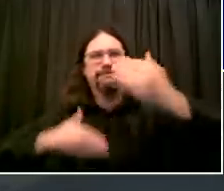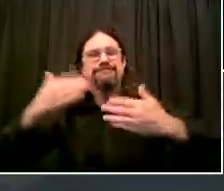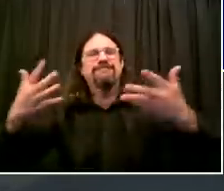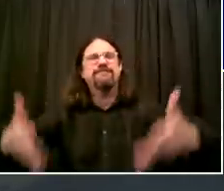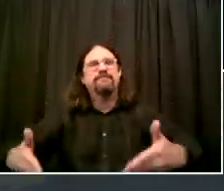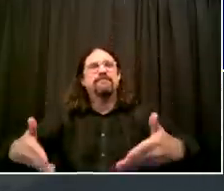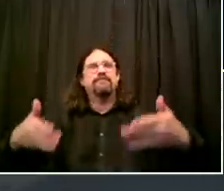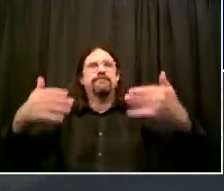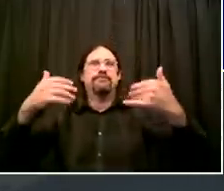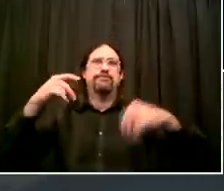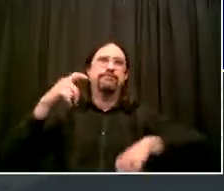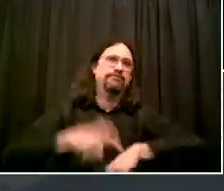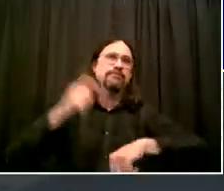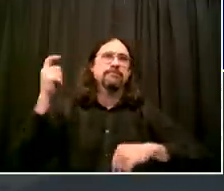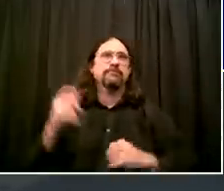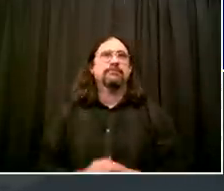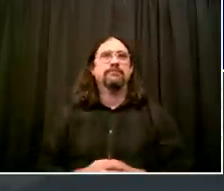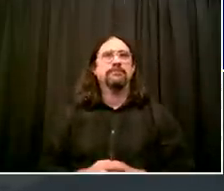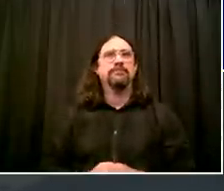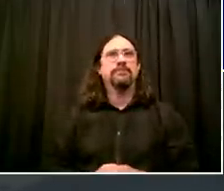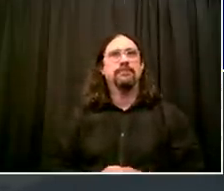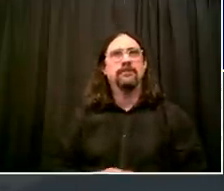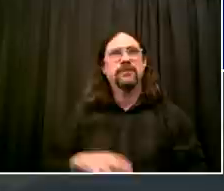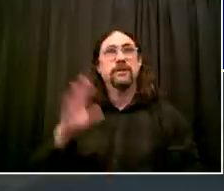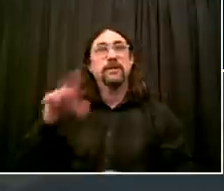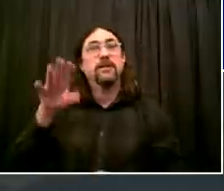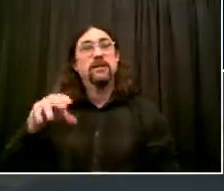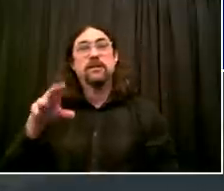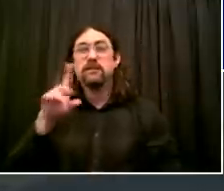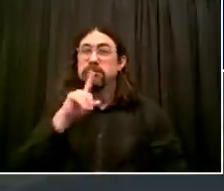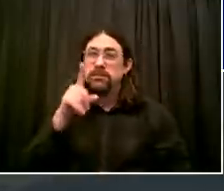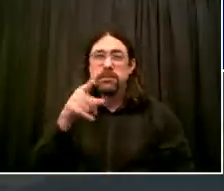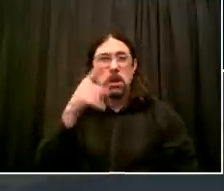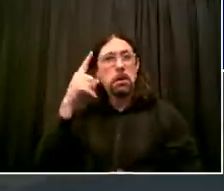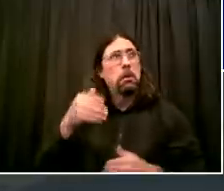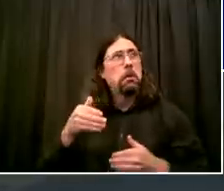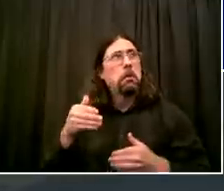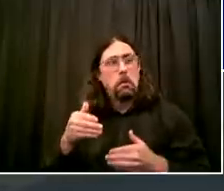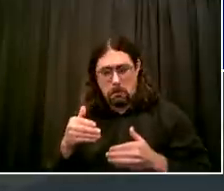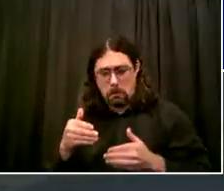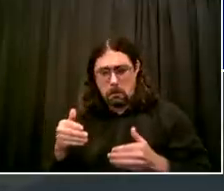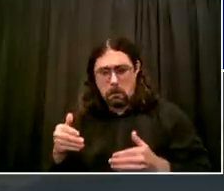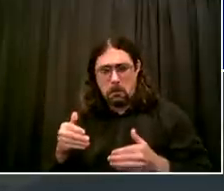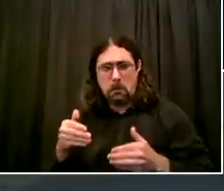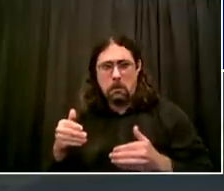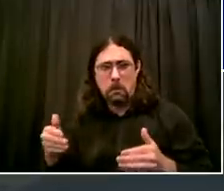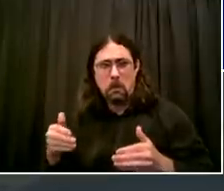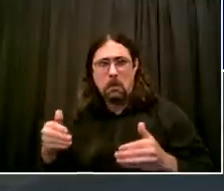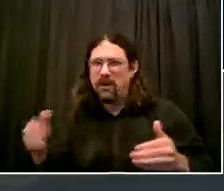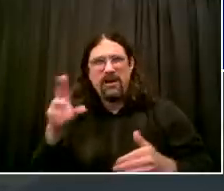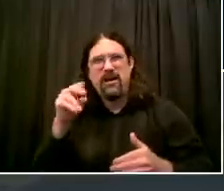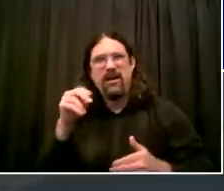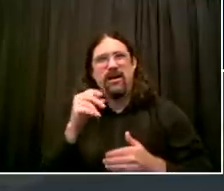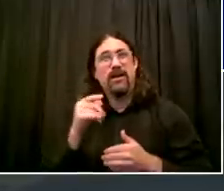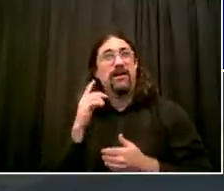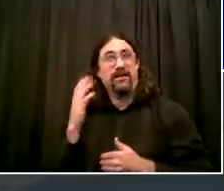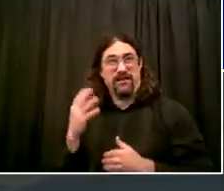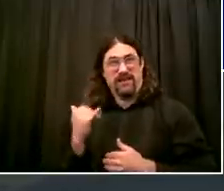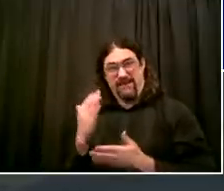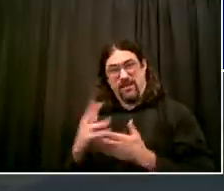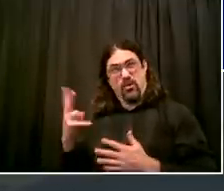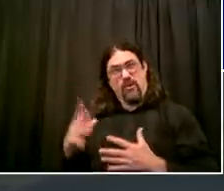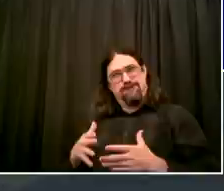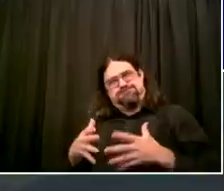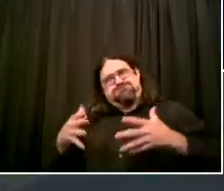everyone who works in offices, retail, now in-store retail, the traditional shopping in stores across the